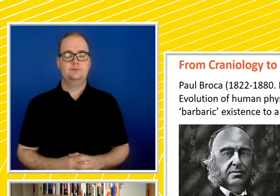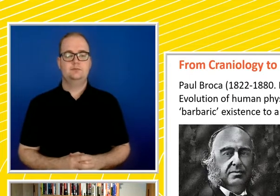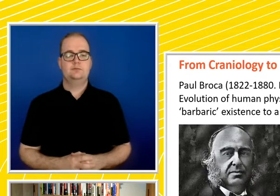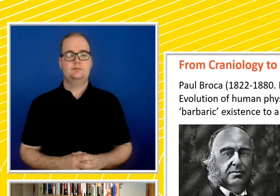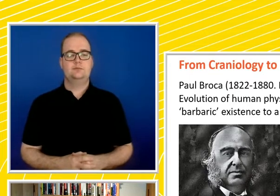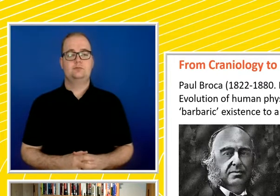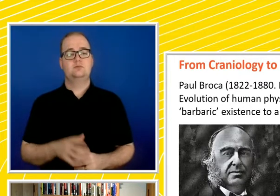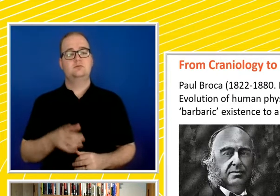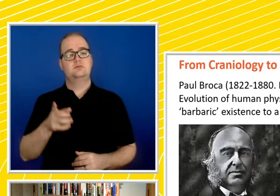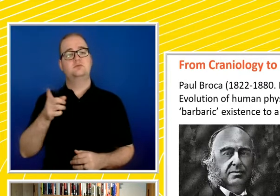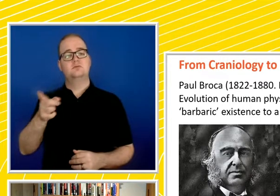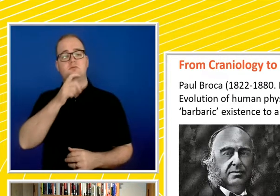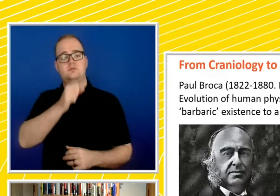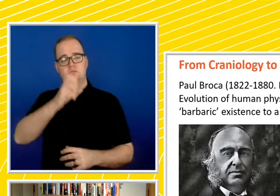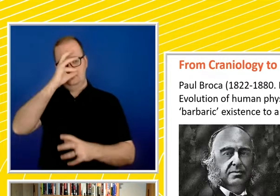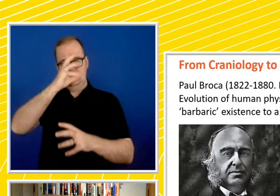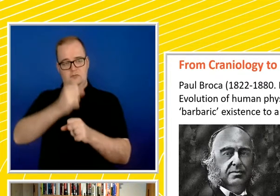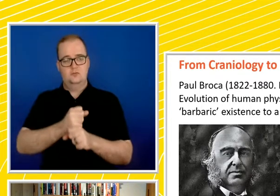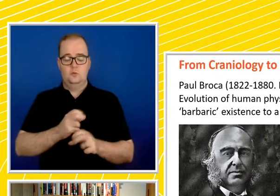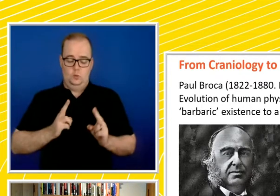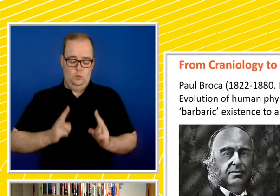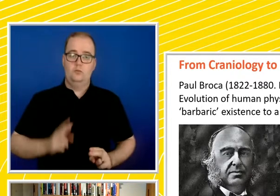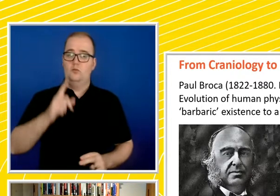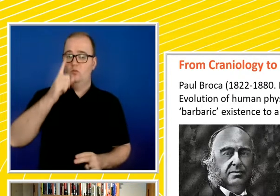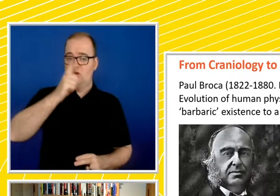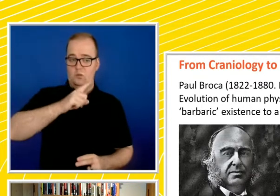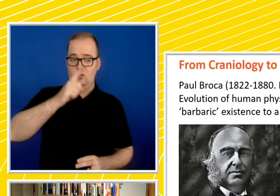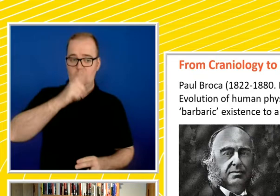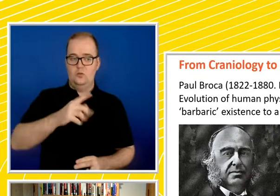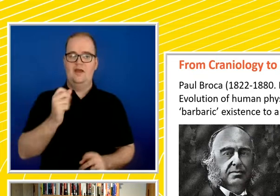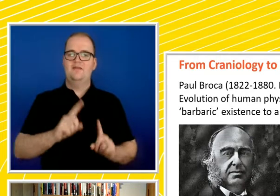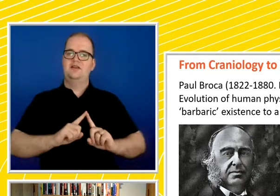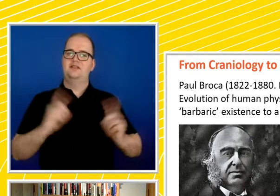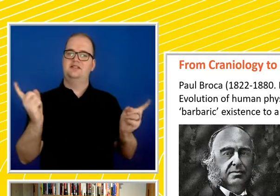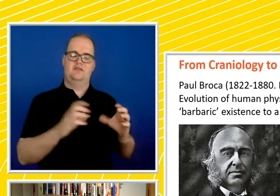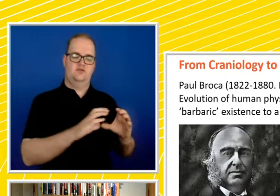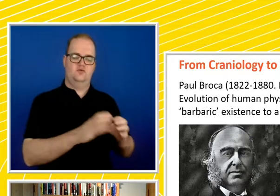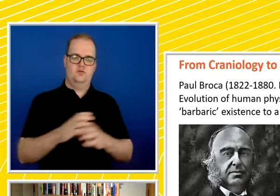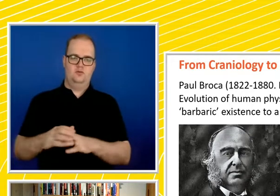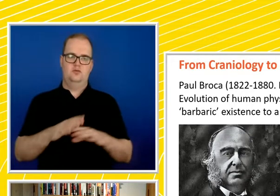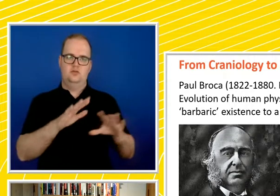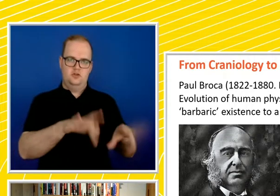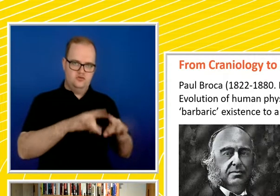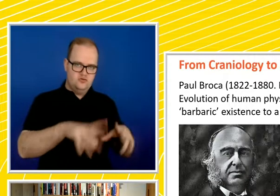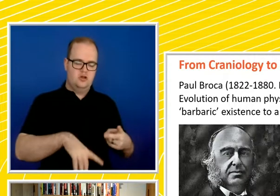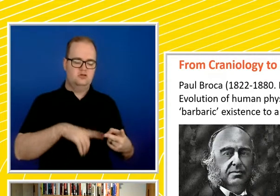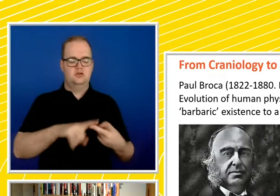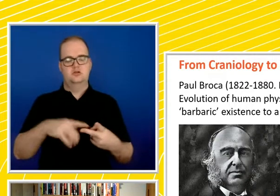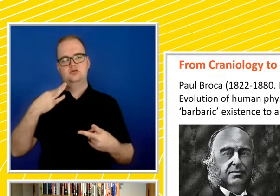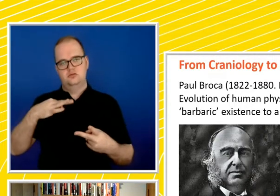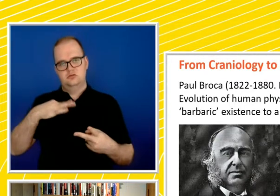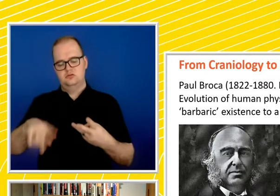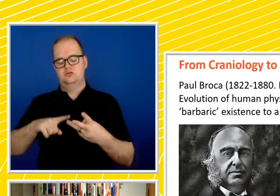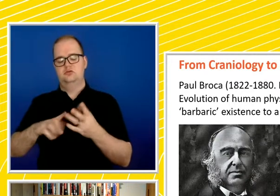He believes that humanity is composed of independent racial groups, Australian, Caucasian, Mongolian, Malayan, Ethiopian.